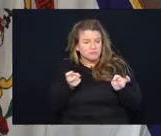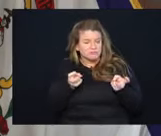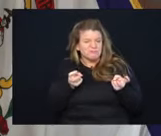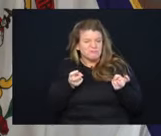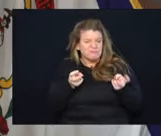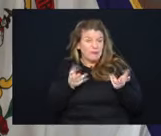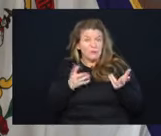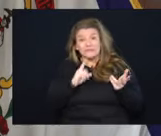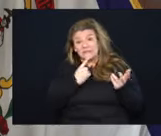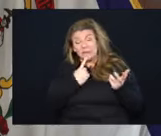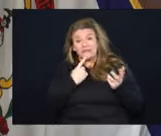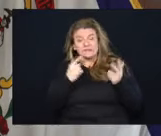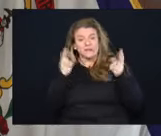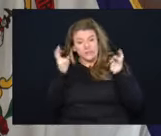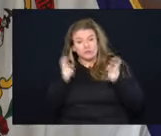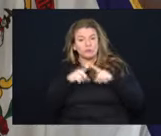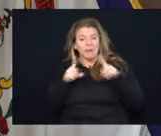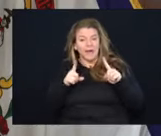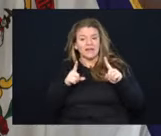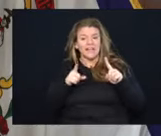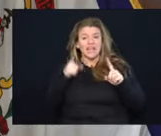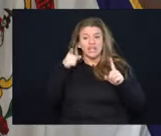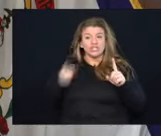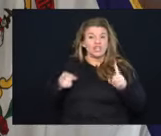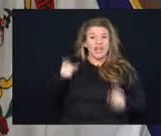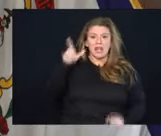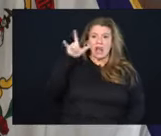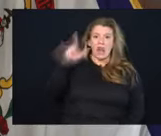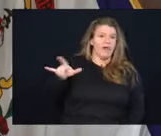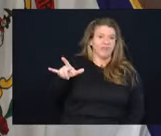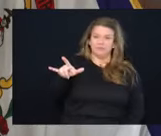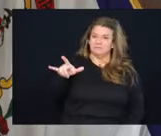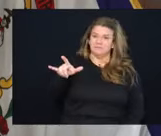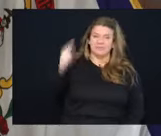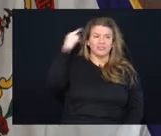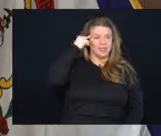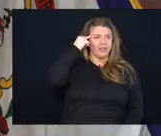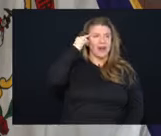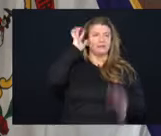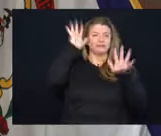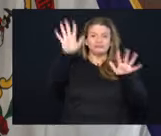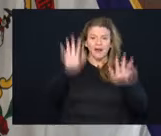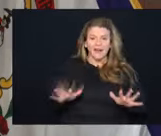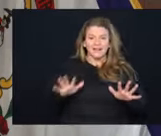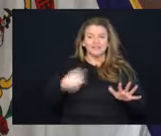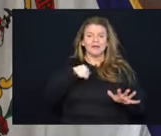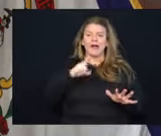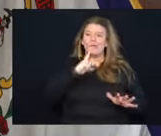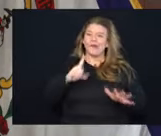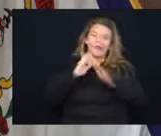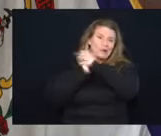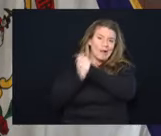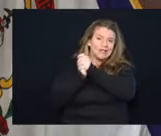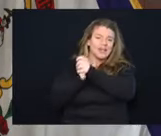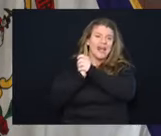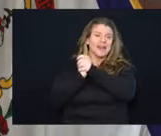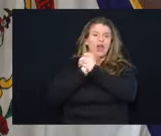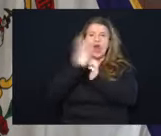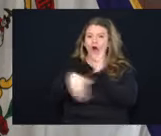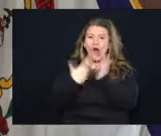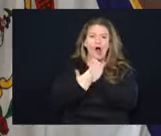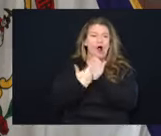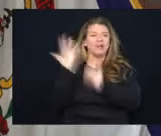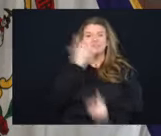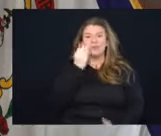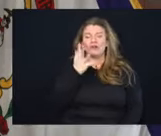or significant health issues, but she loved it and she just thought it was just great and so I congratulate all these